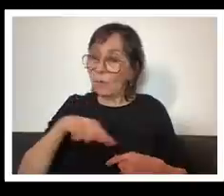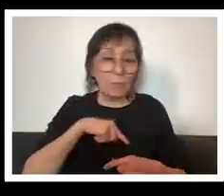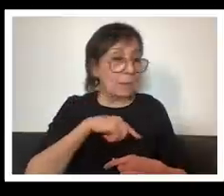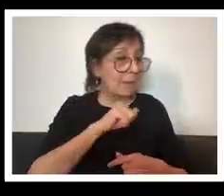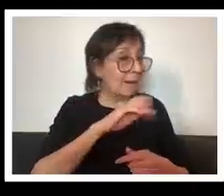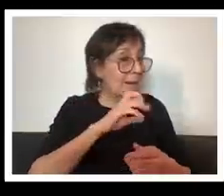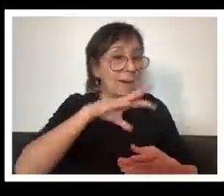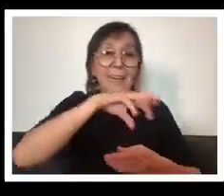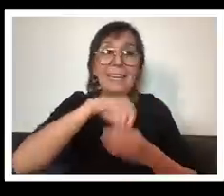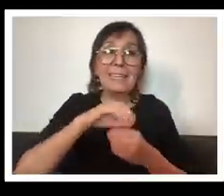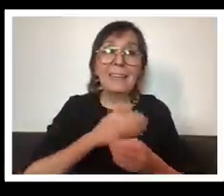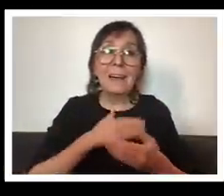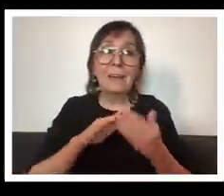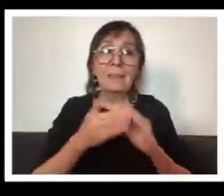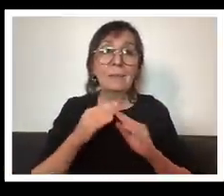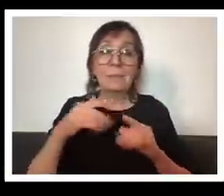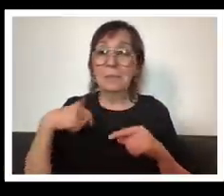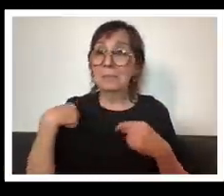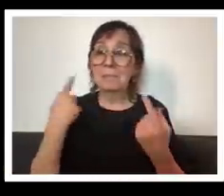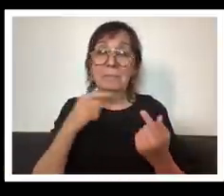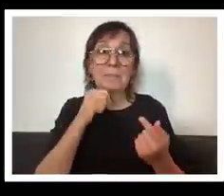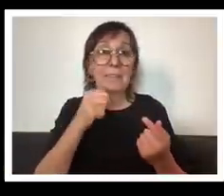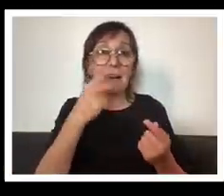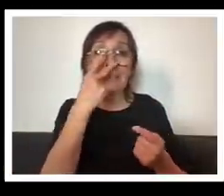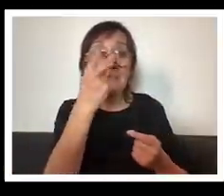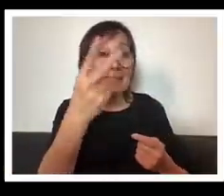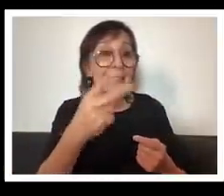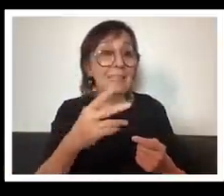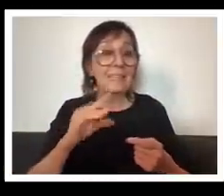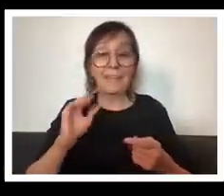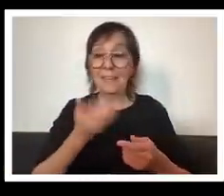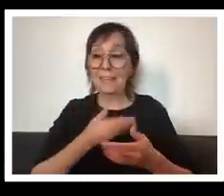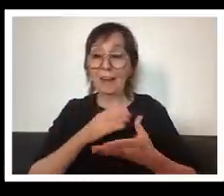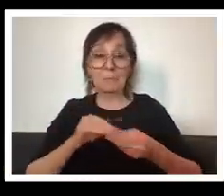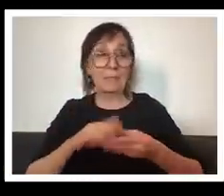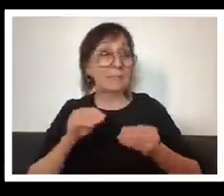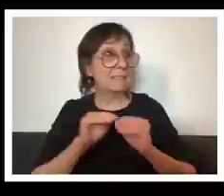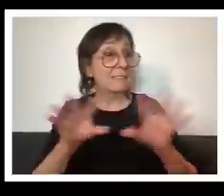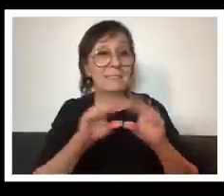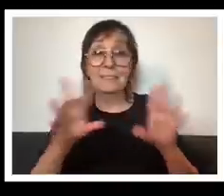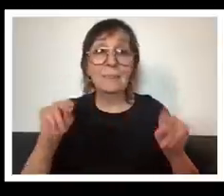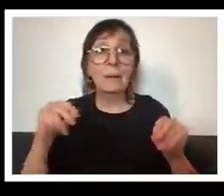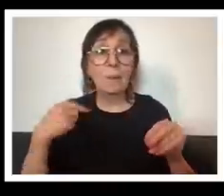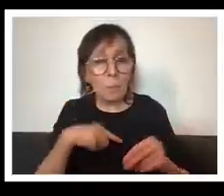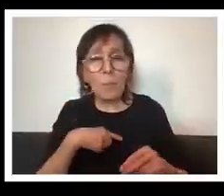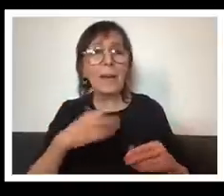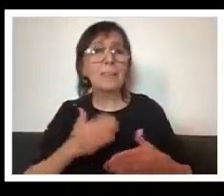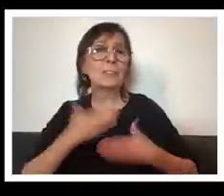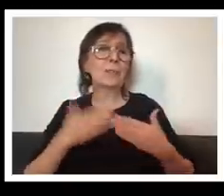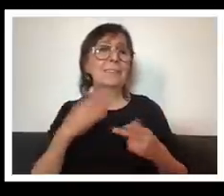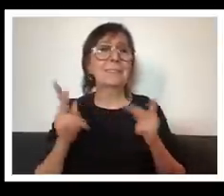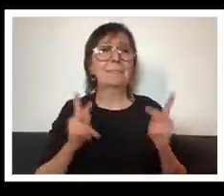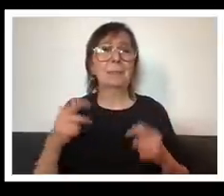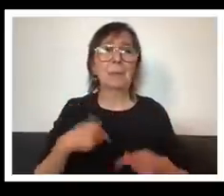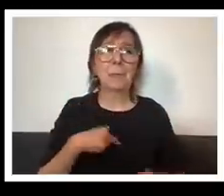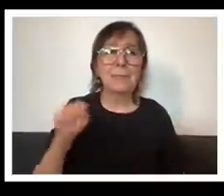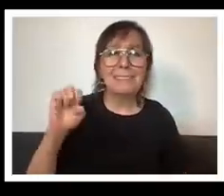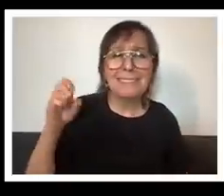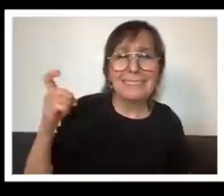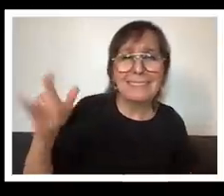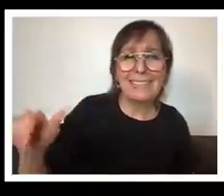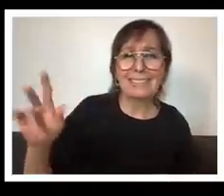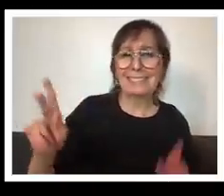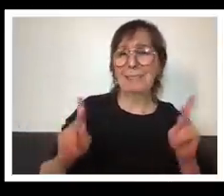lacking and what is so such an important message you know we're joyous people right we're sexy people we're